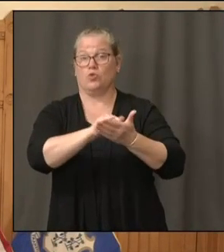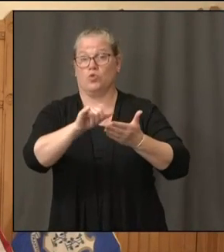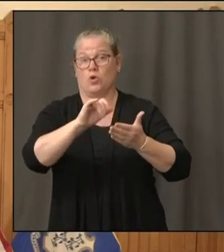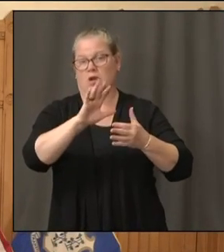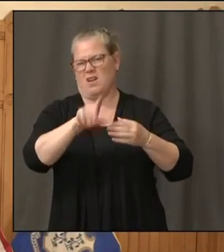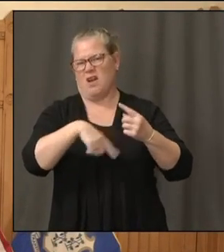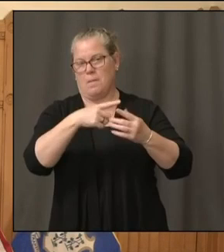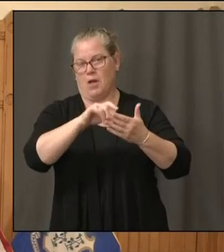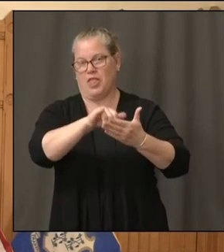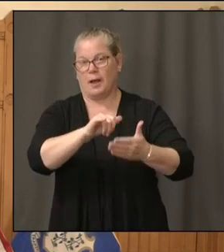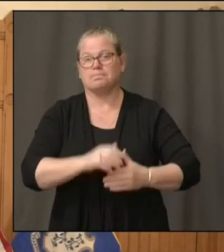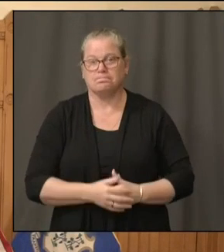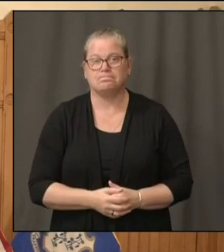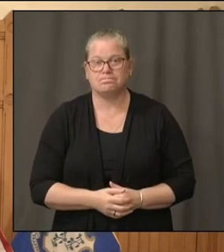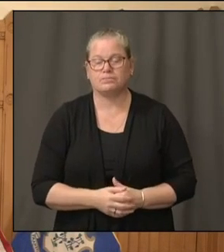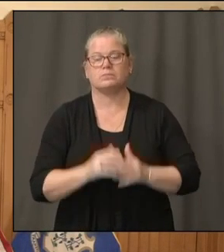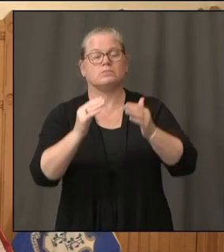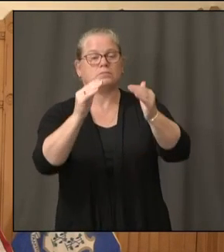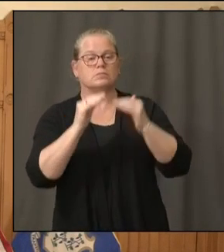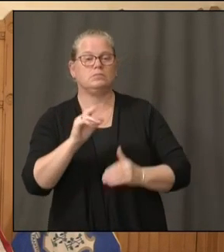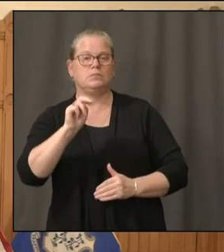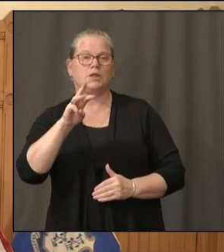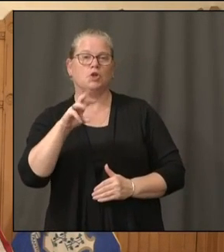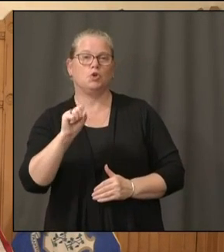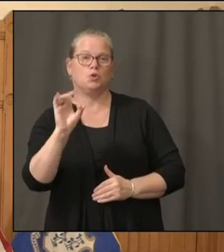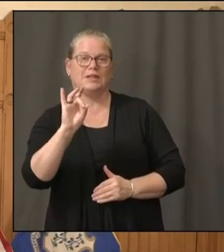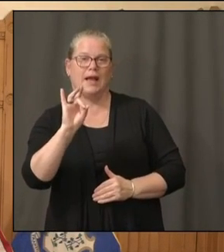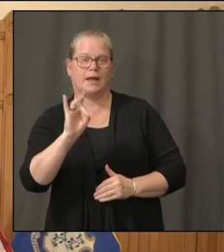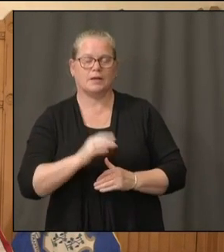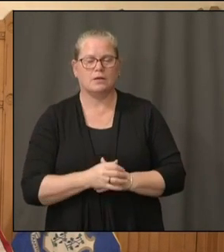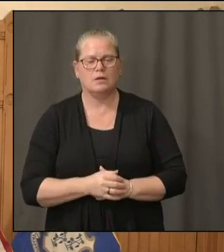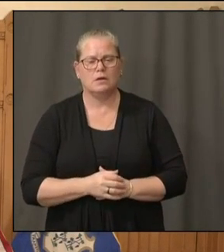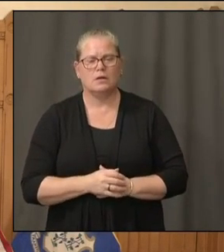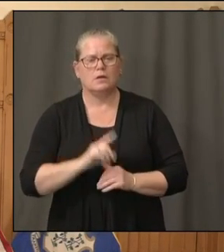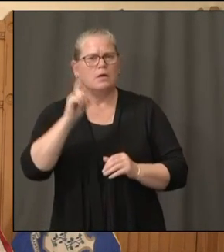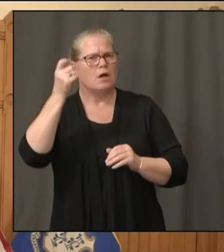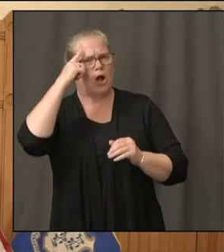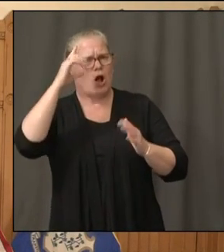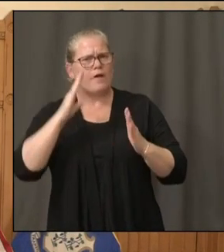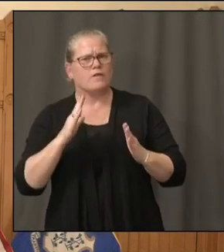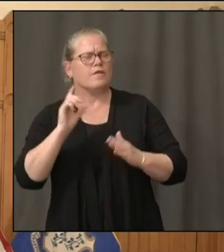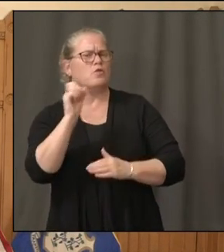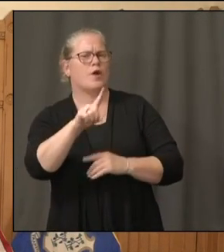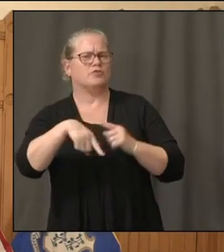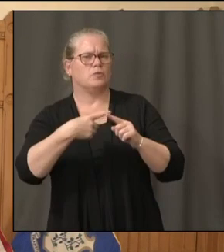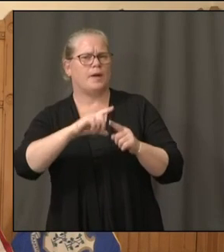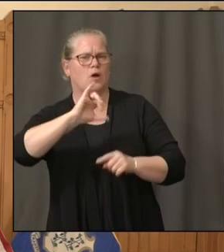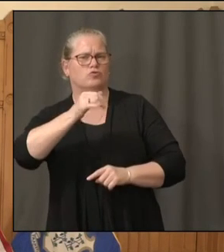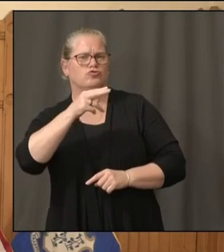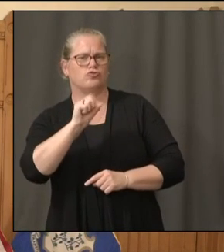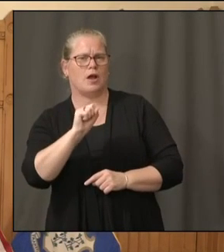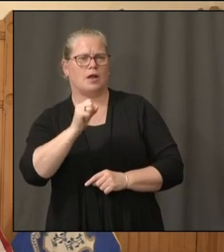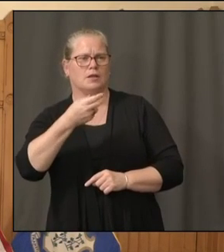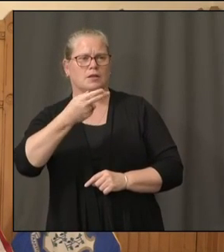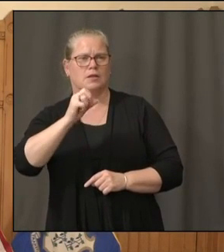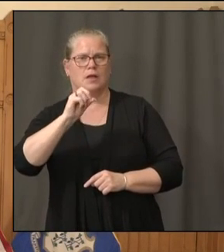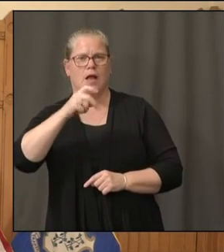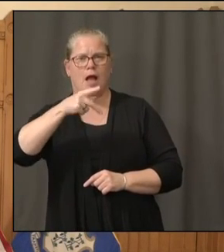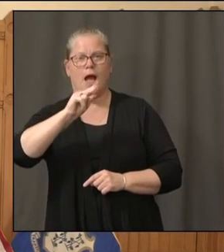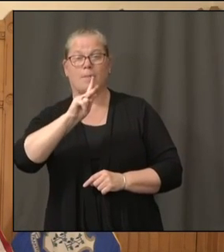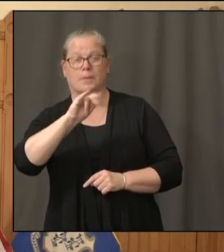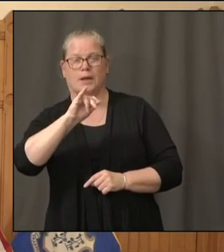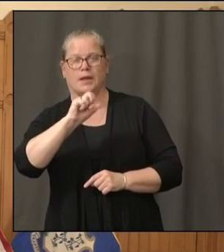Good afternoon, everyone. Governor, before I ask you about Johns Hopkins today, I'd to ask Fran, I spoke with